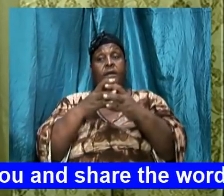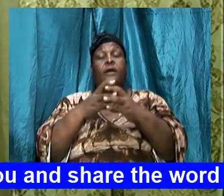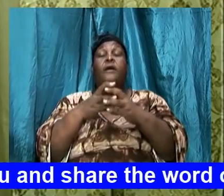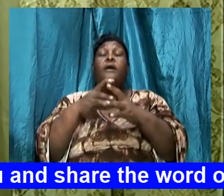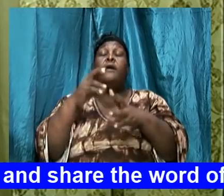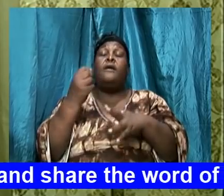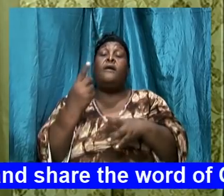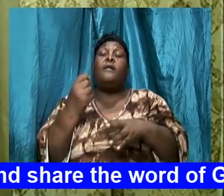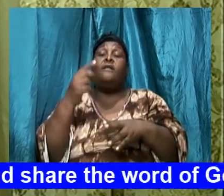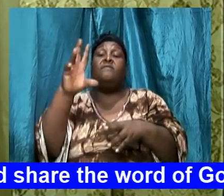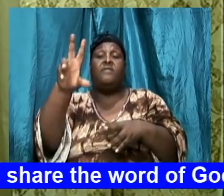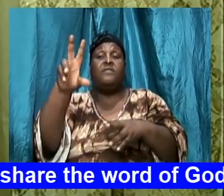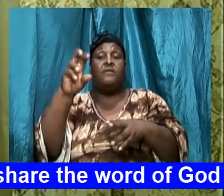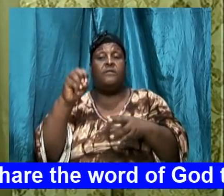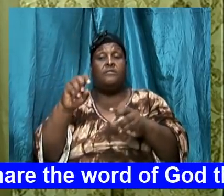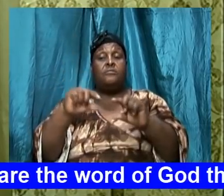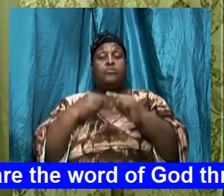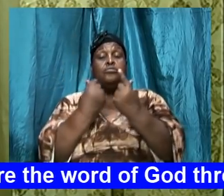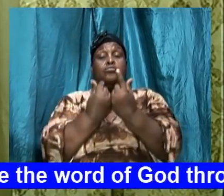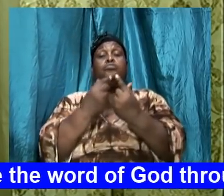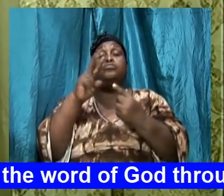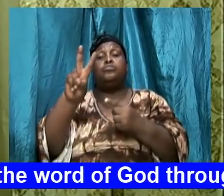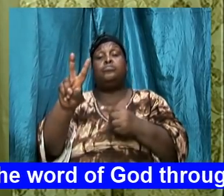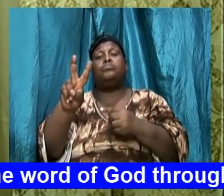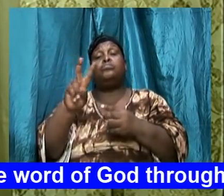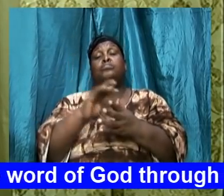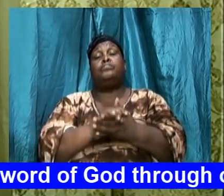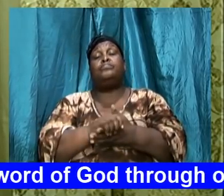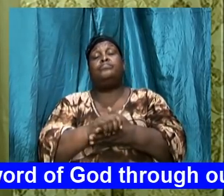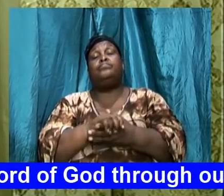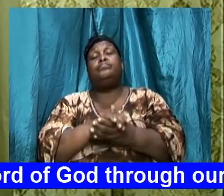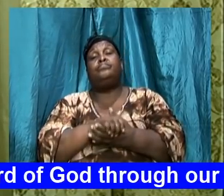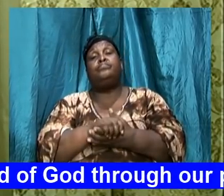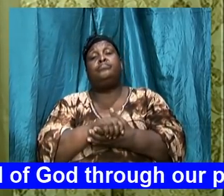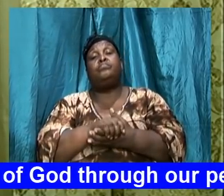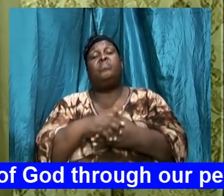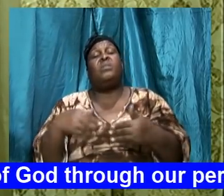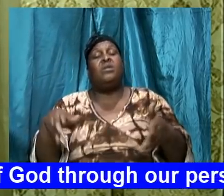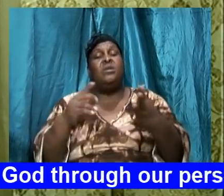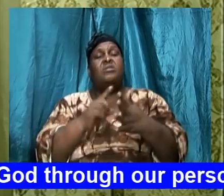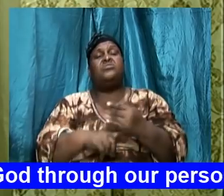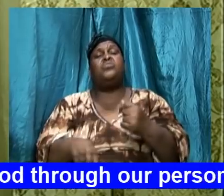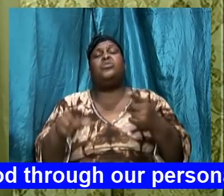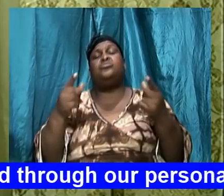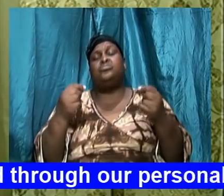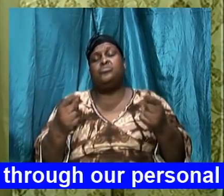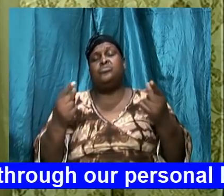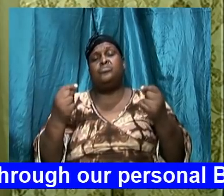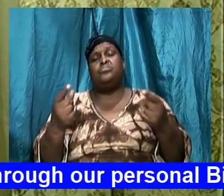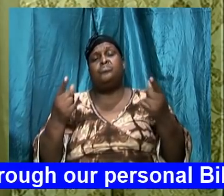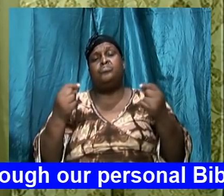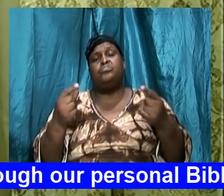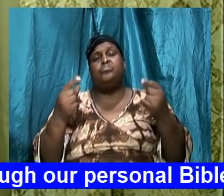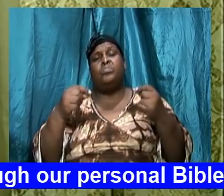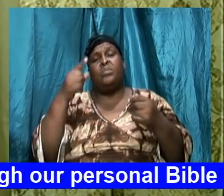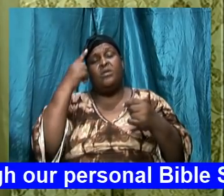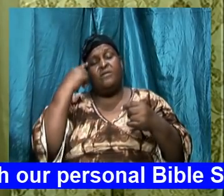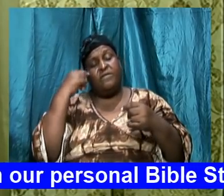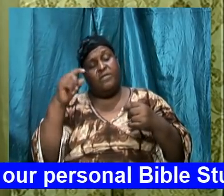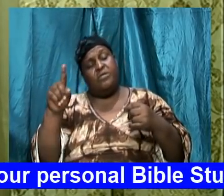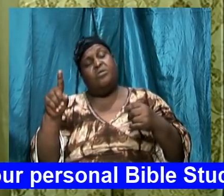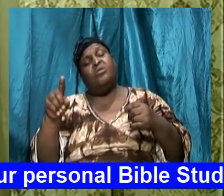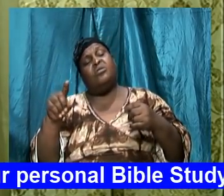thirty group two now here is what we wanted to do for